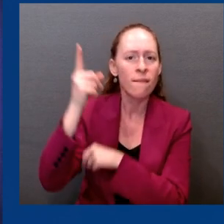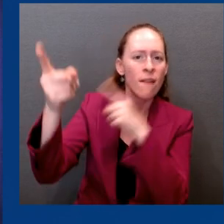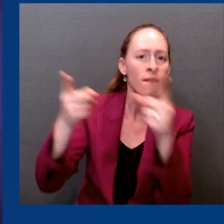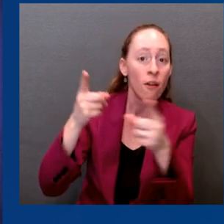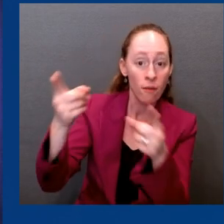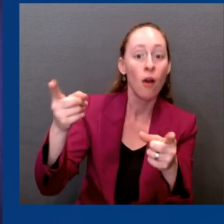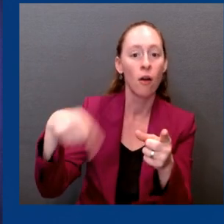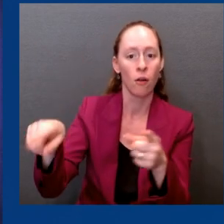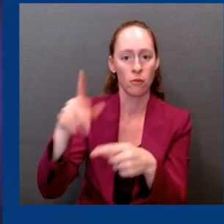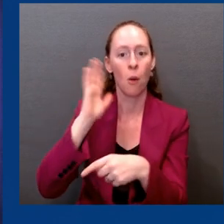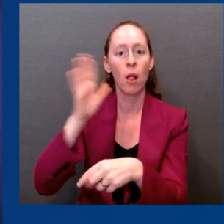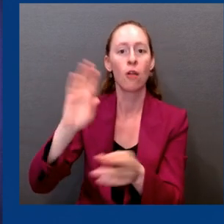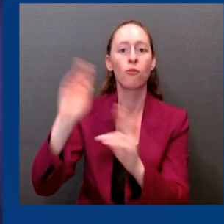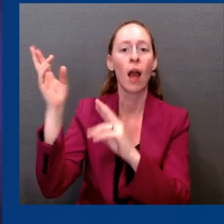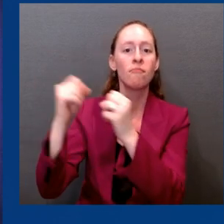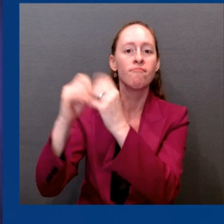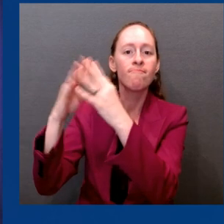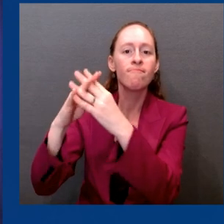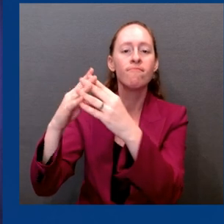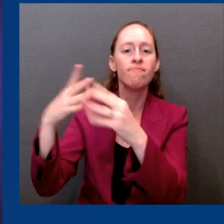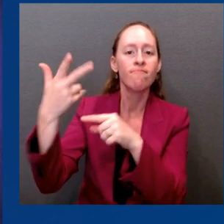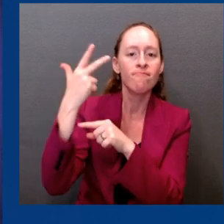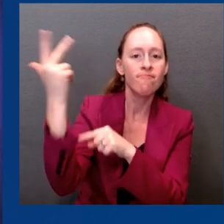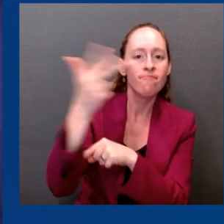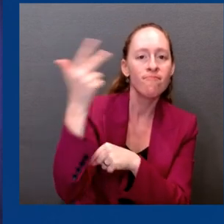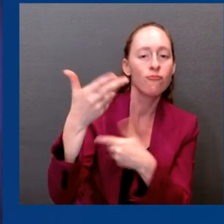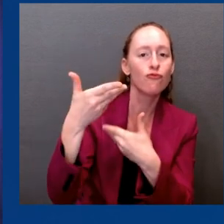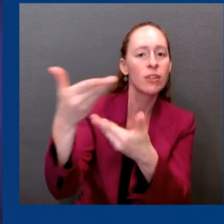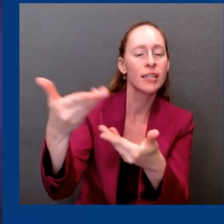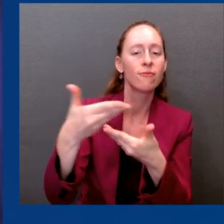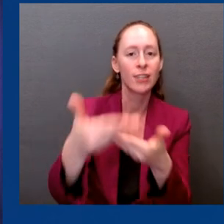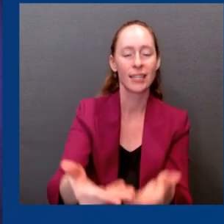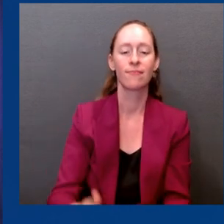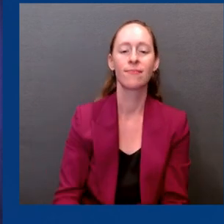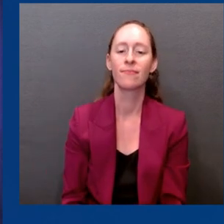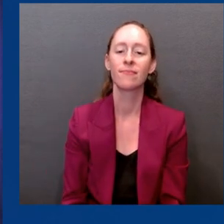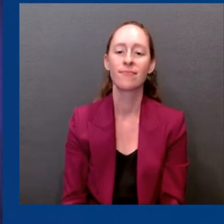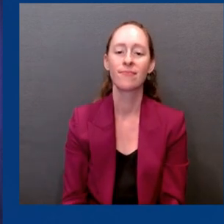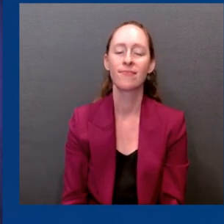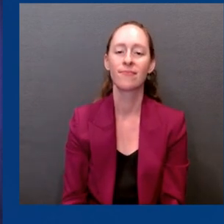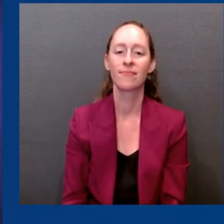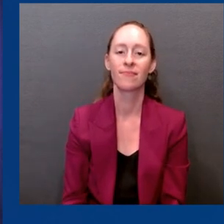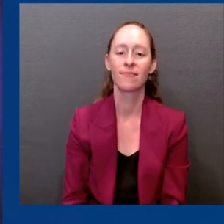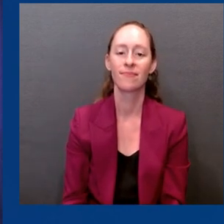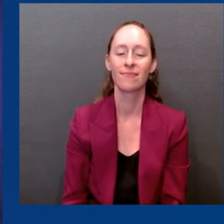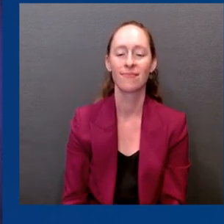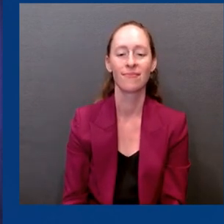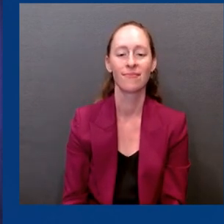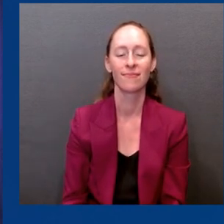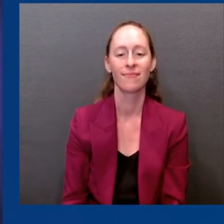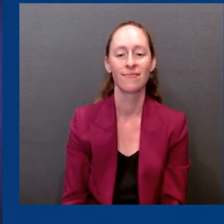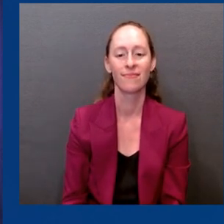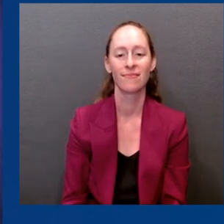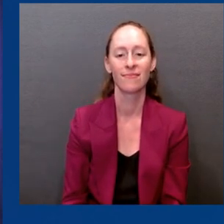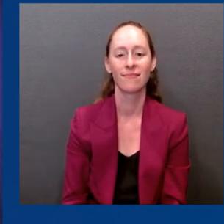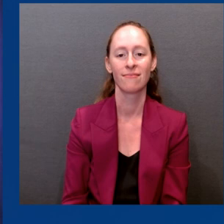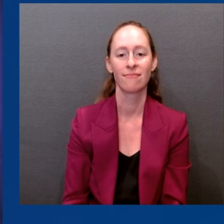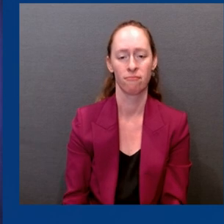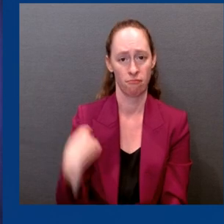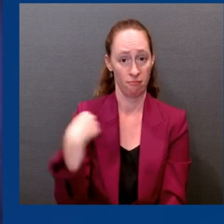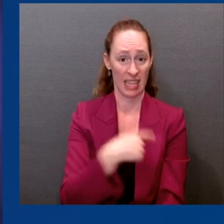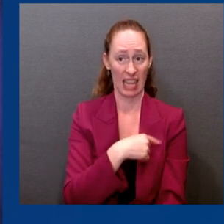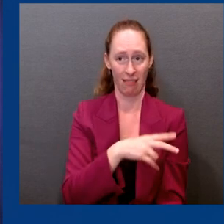another opportunity to get ahead of this pandemic. And the Biden-Harris administration will continue working with you,